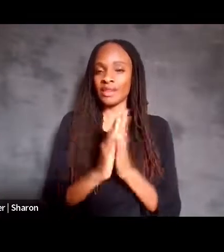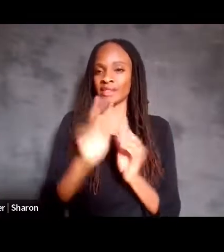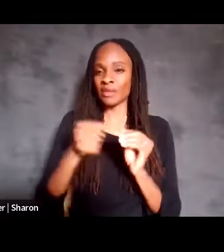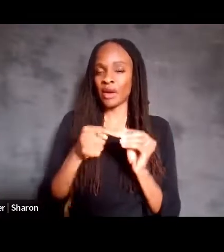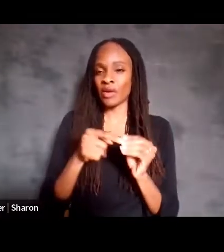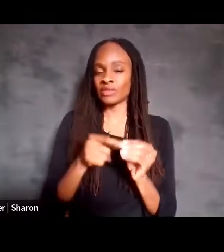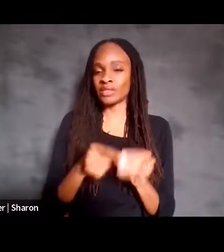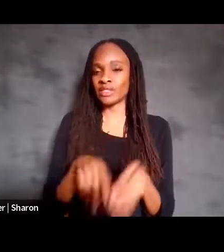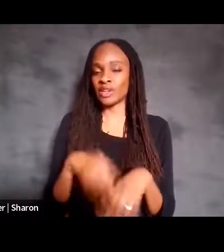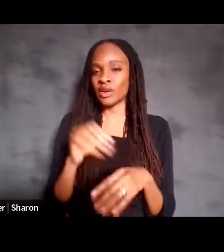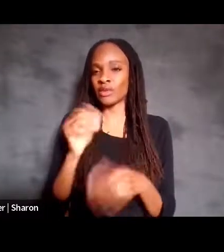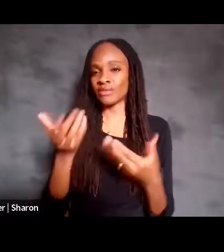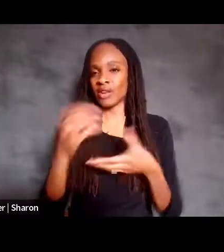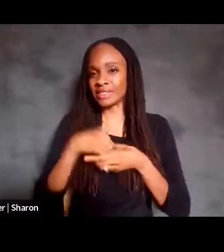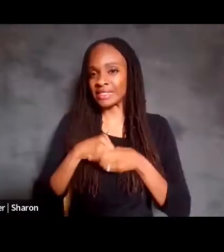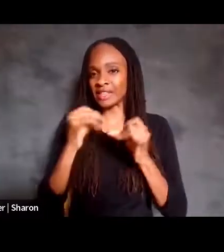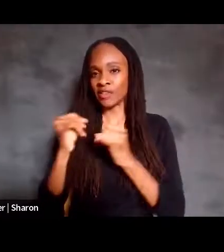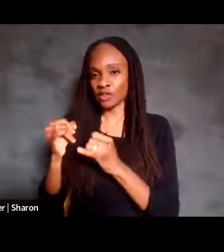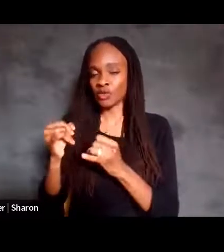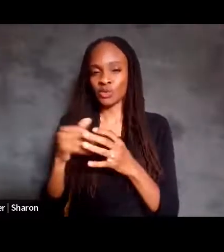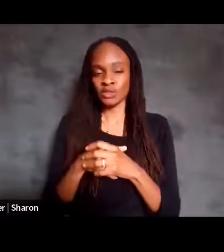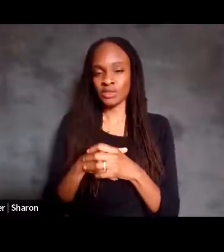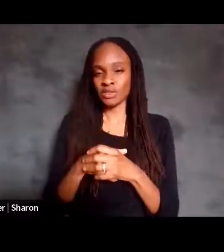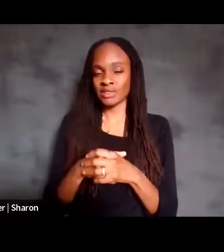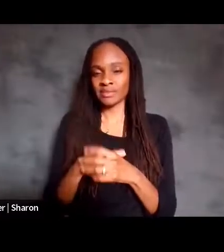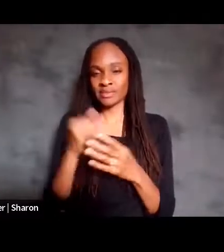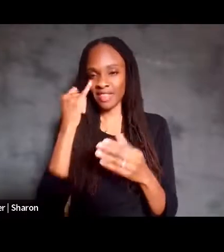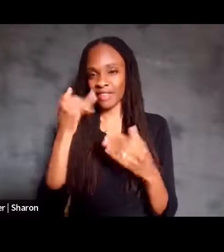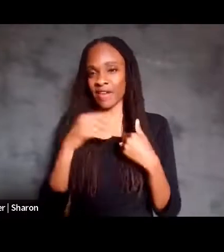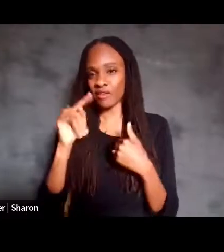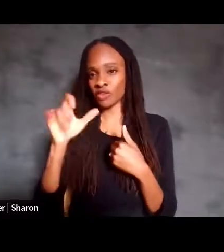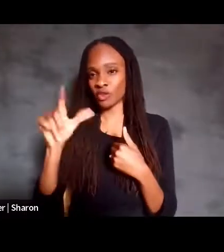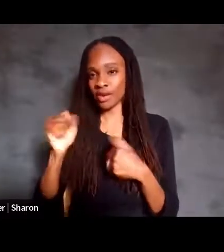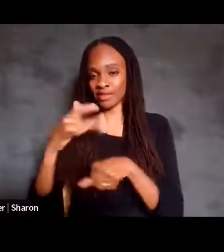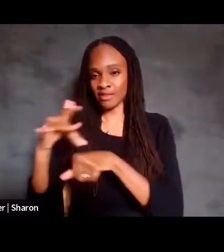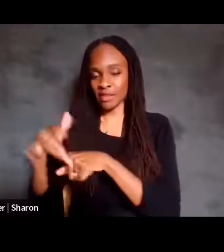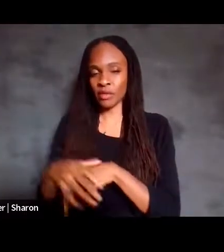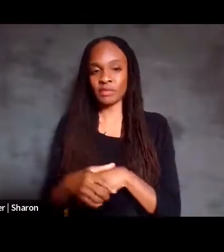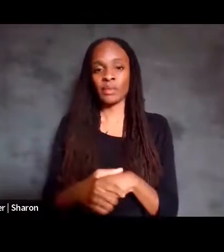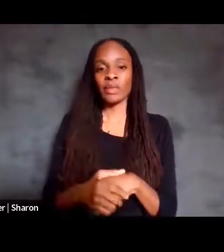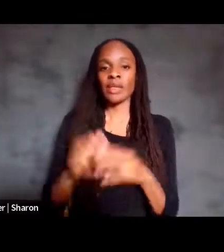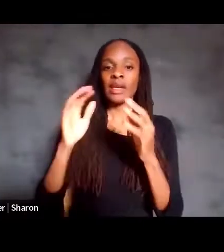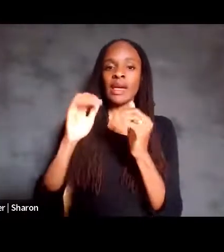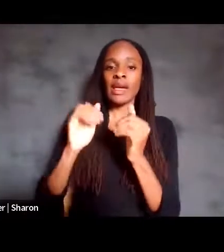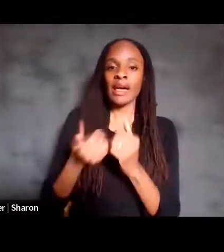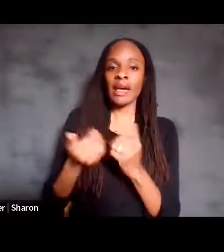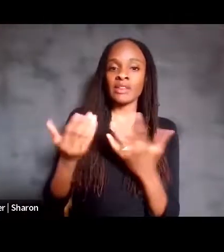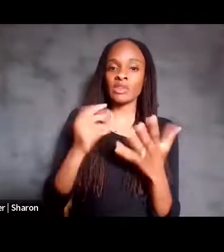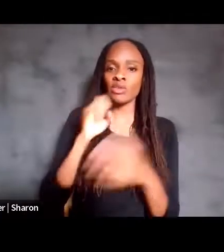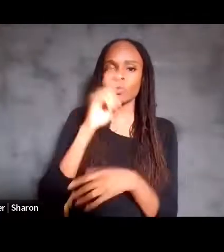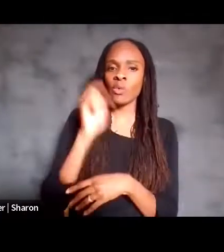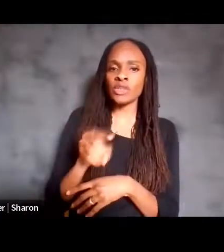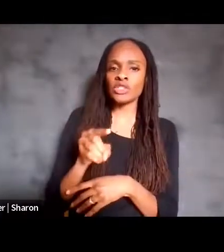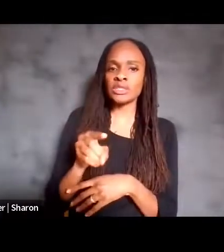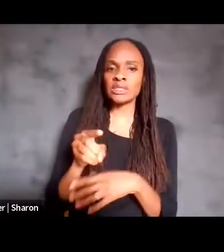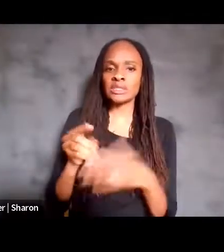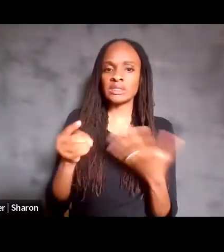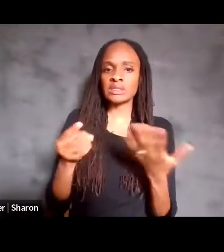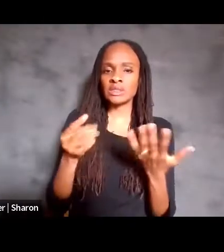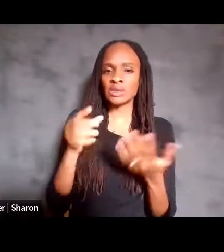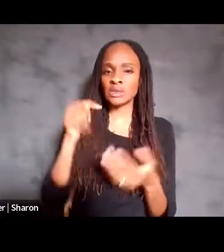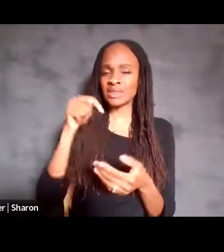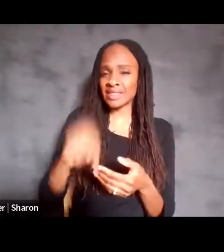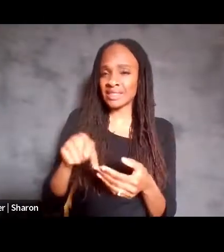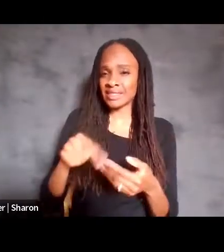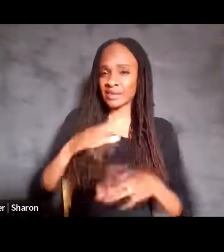There was a question about, so how does BCI meet bunch of bilingual needs yet? Do they or is this still in progress?